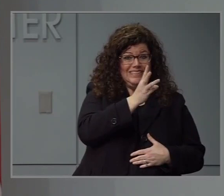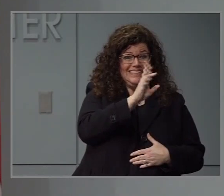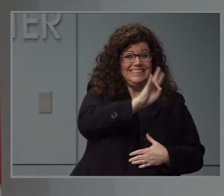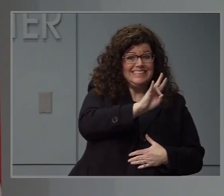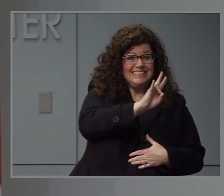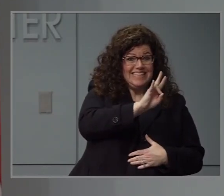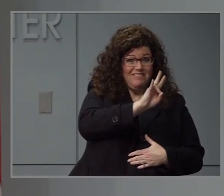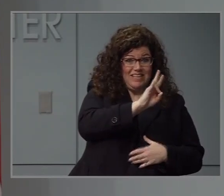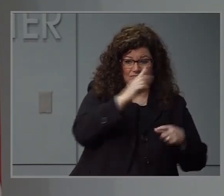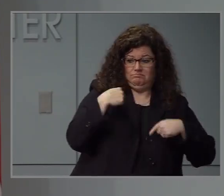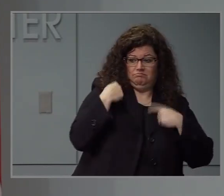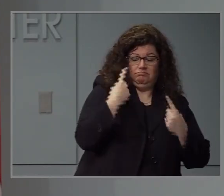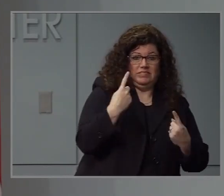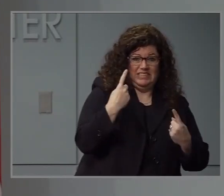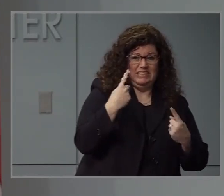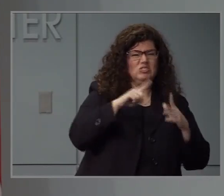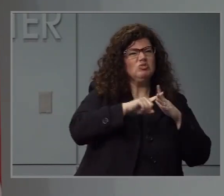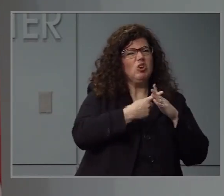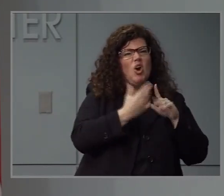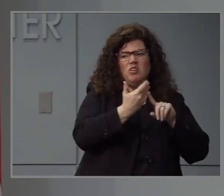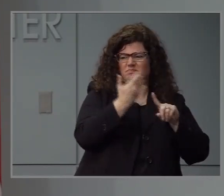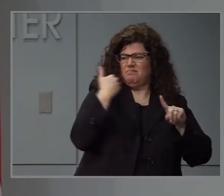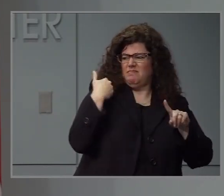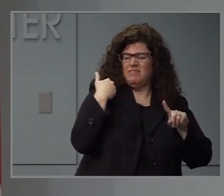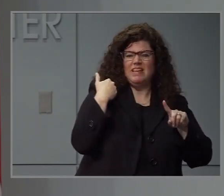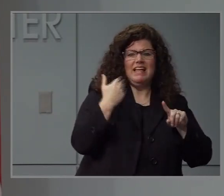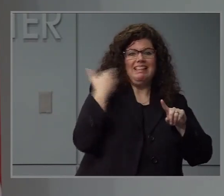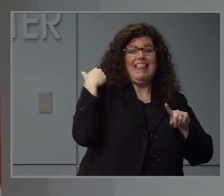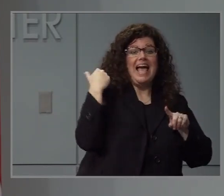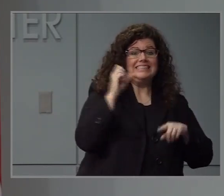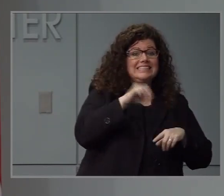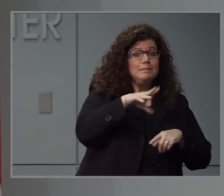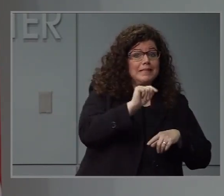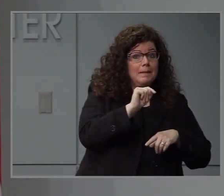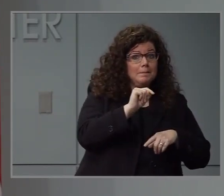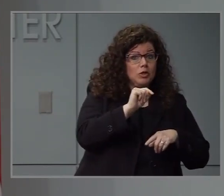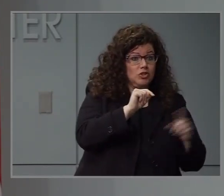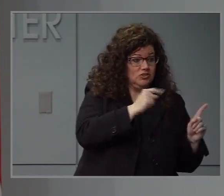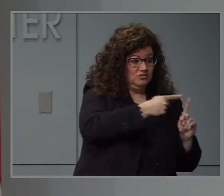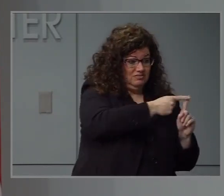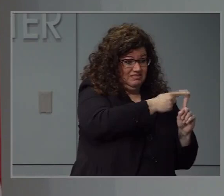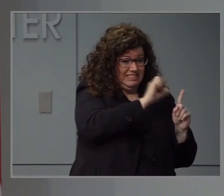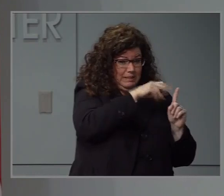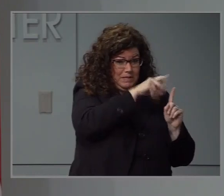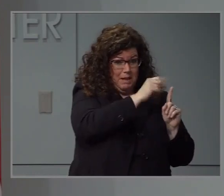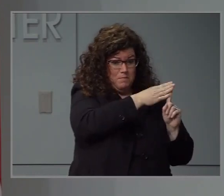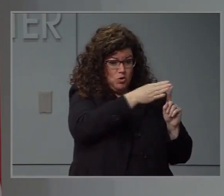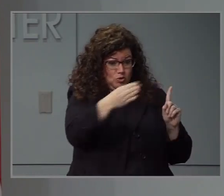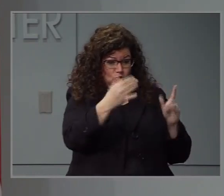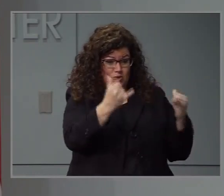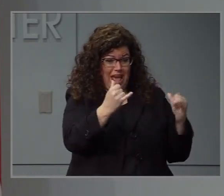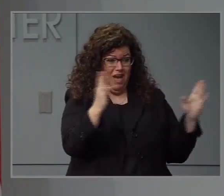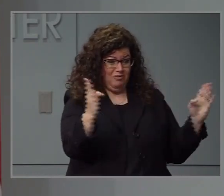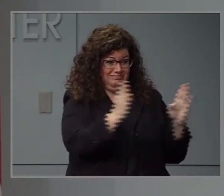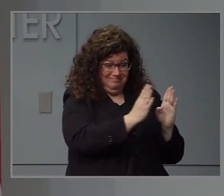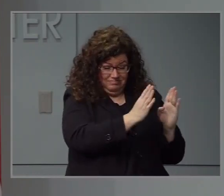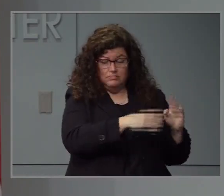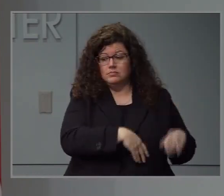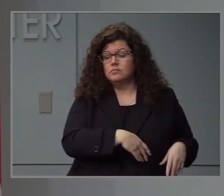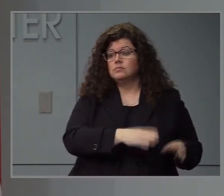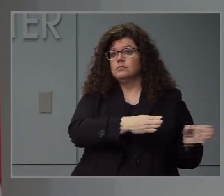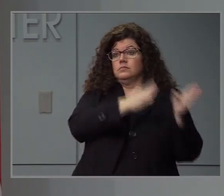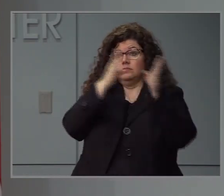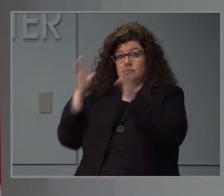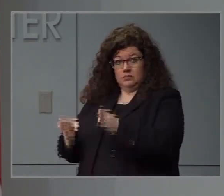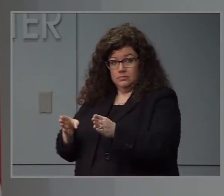and that flu season started all the way back in last September. And remember, for COVID-19, we had our first